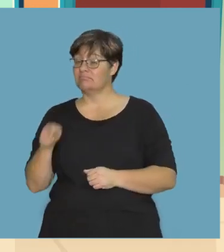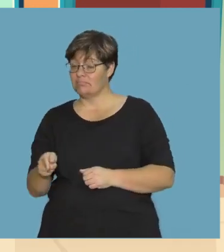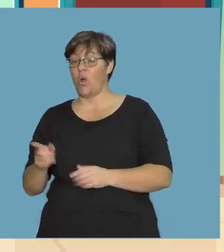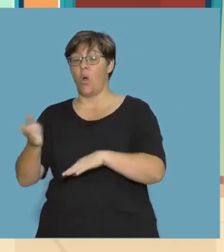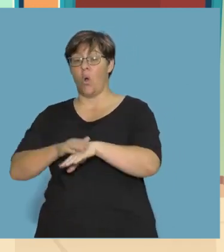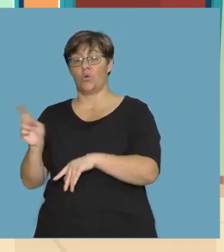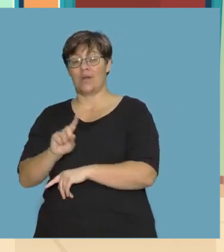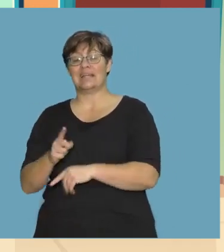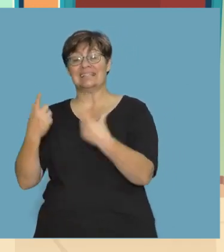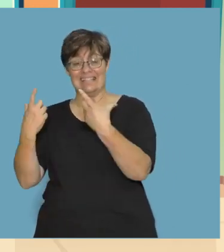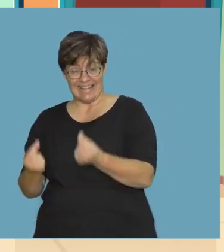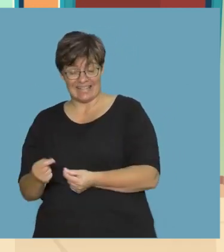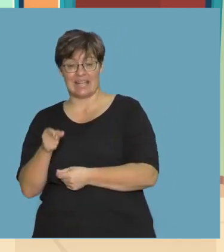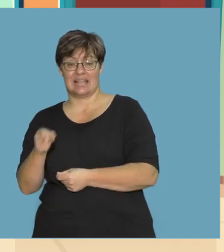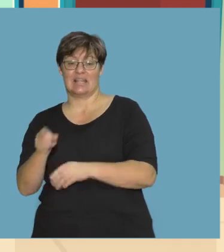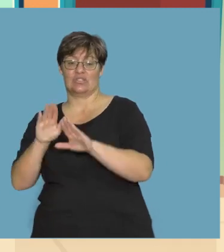children go to the library?